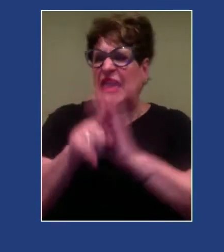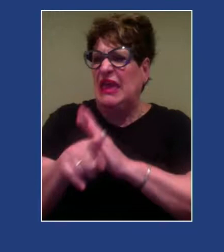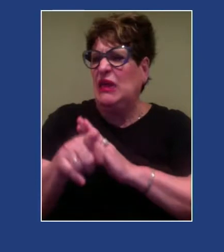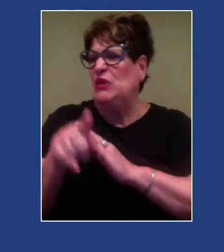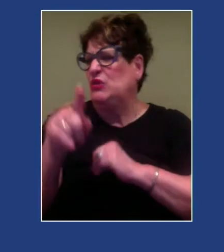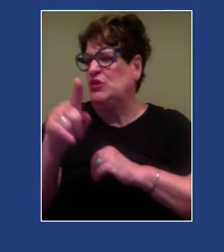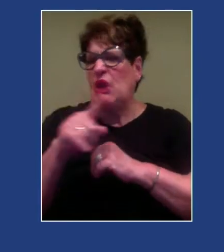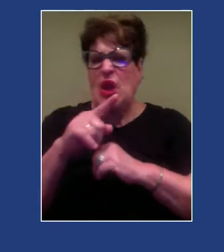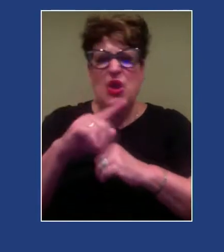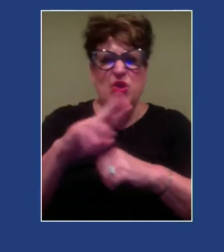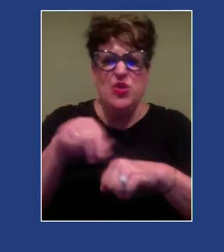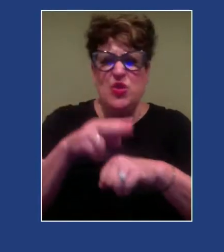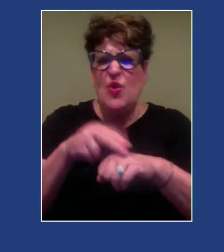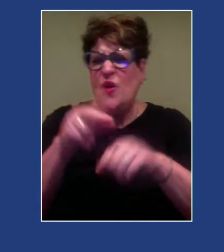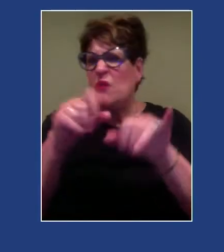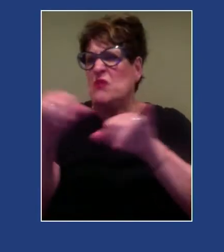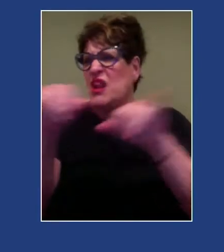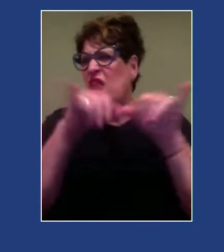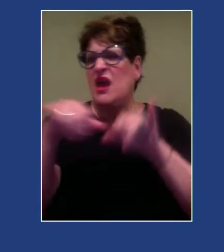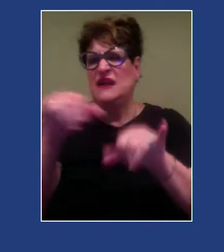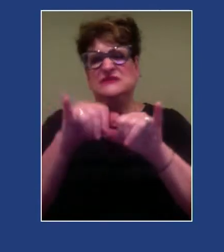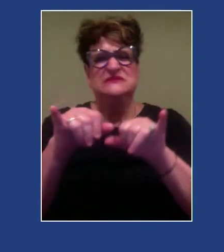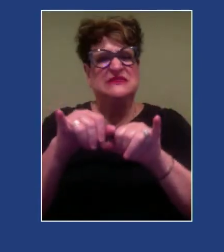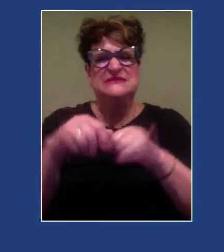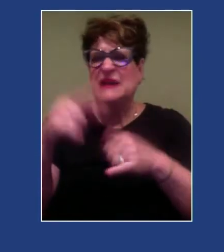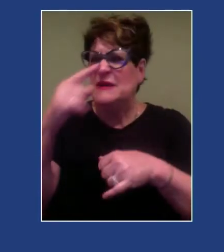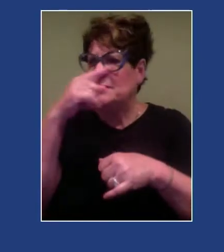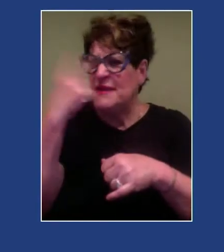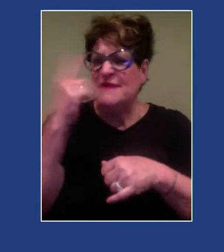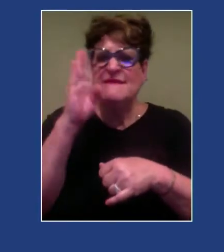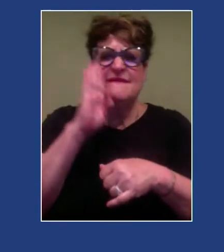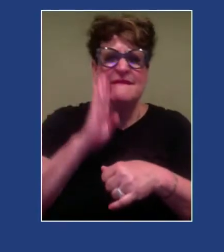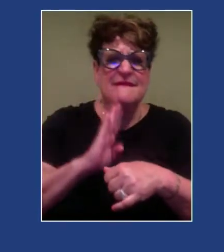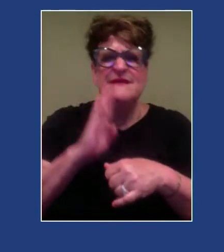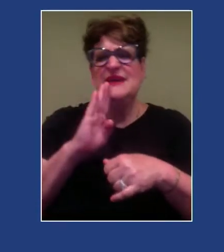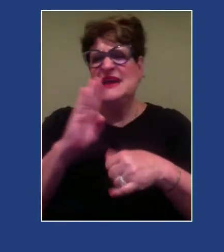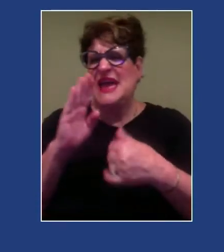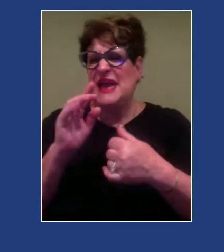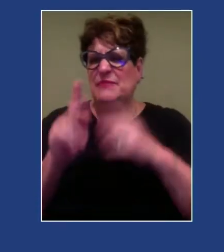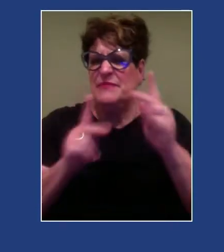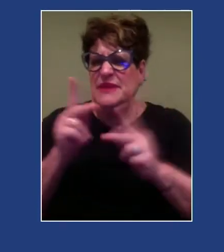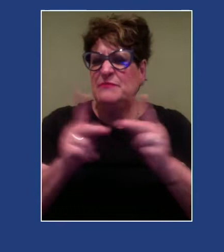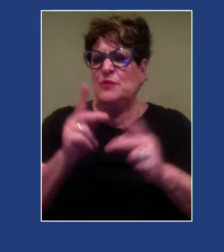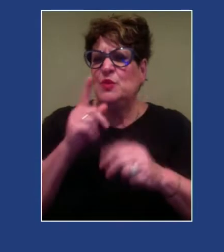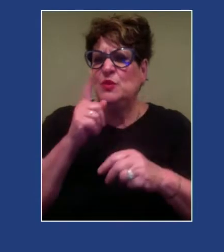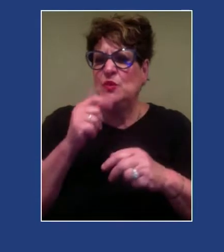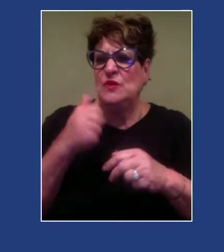the deaths of Black, Indigenous bodies, and people of color.